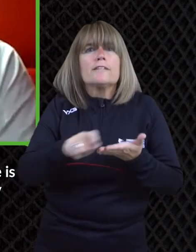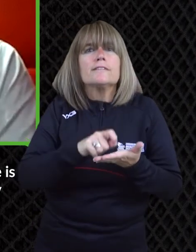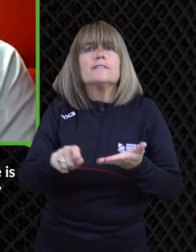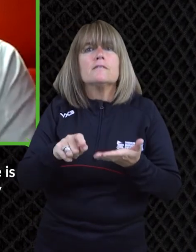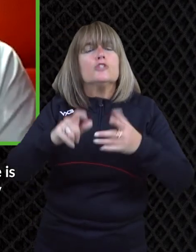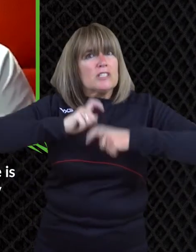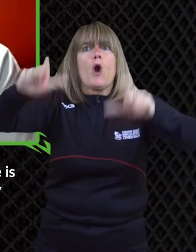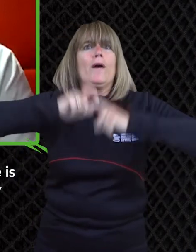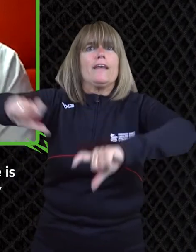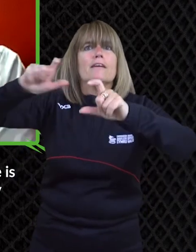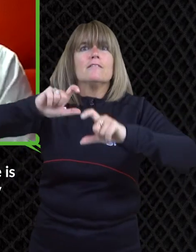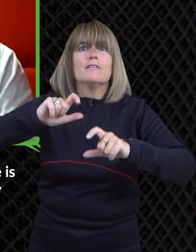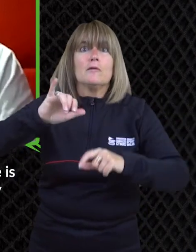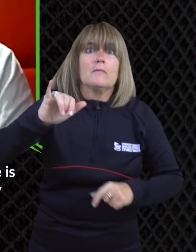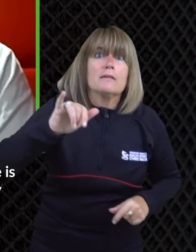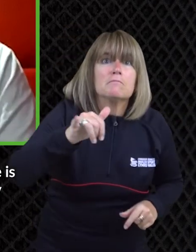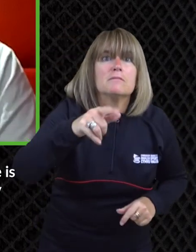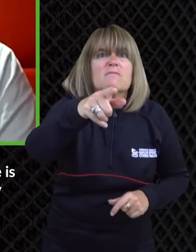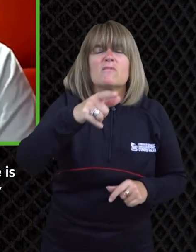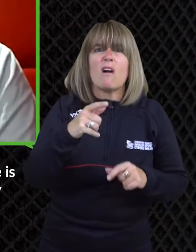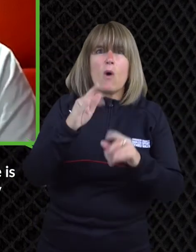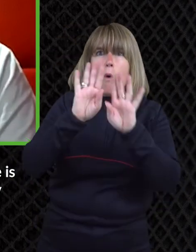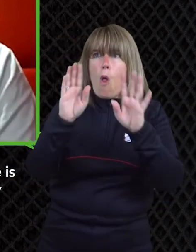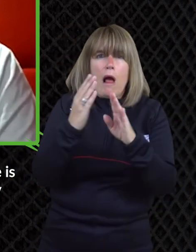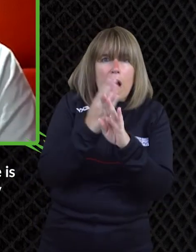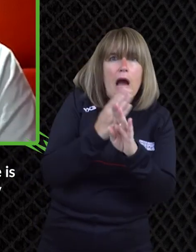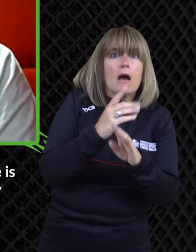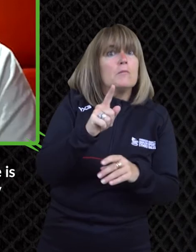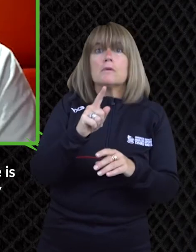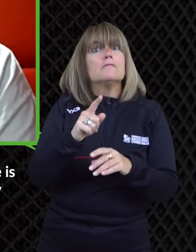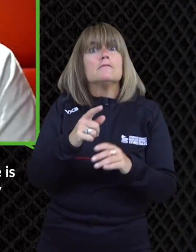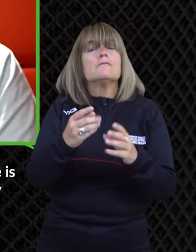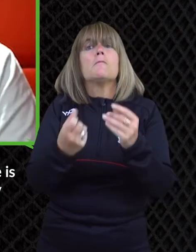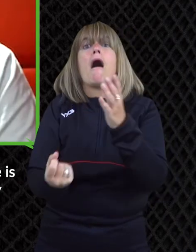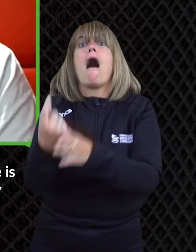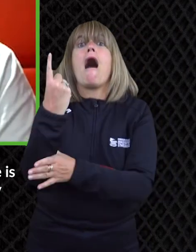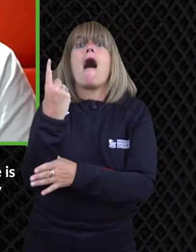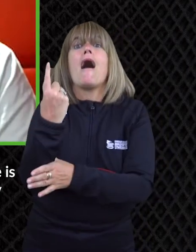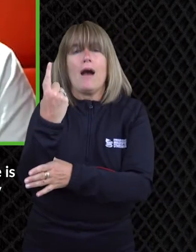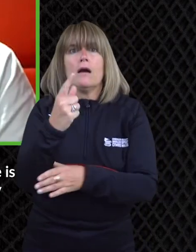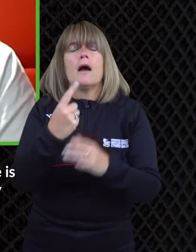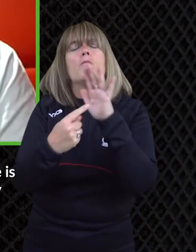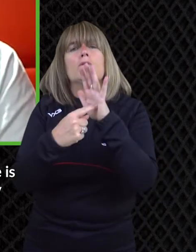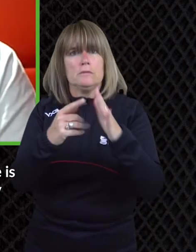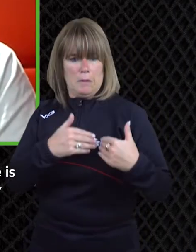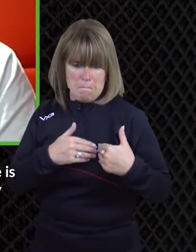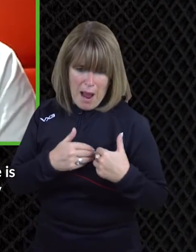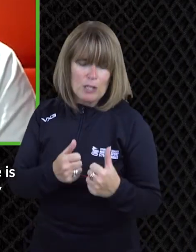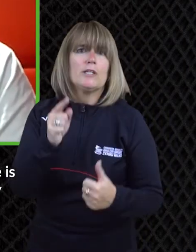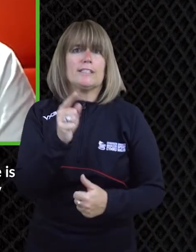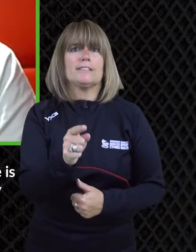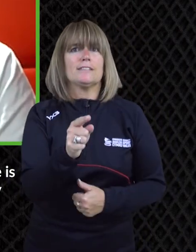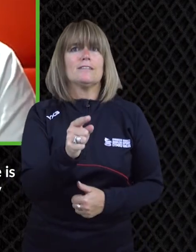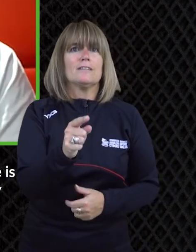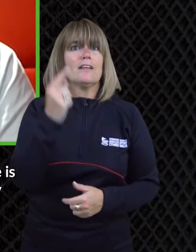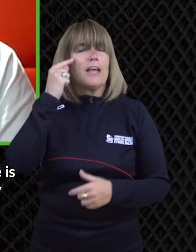disabled obviously it depends on various factors but that's just generally what it is and um and yeah it's our job to to get